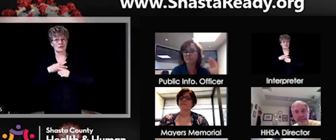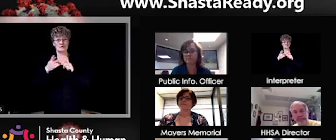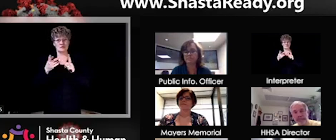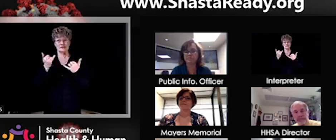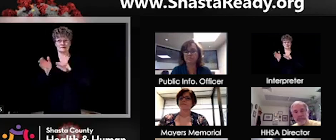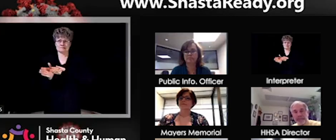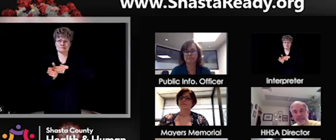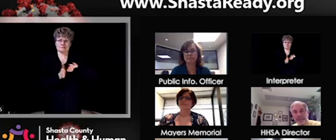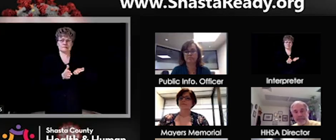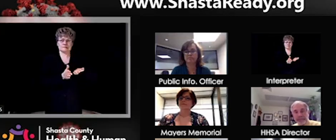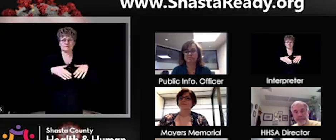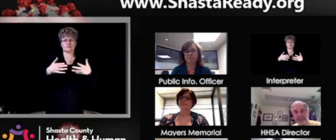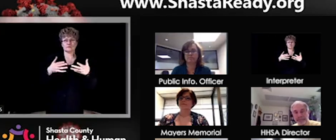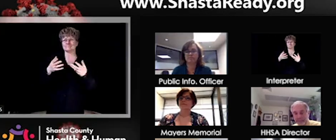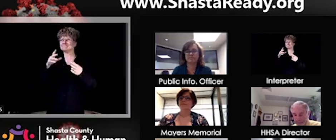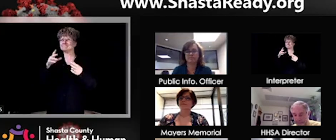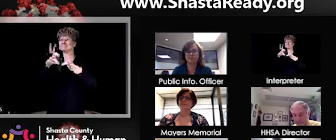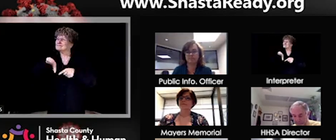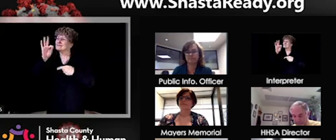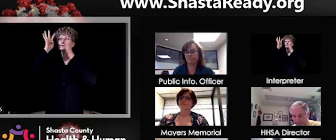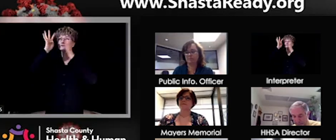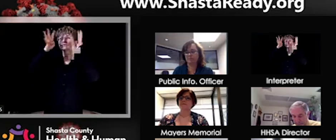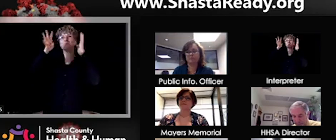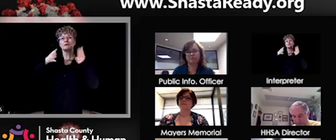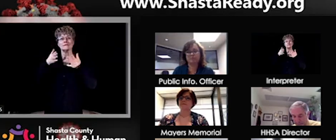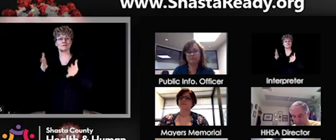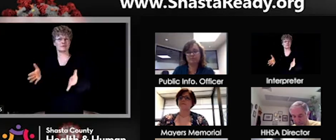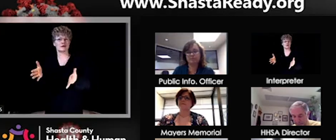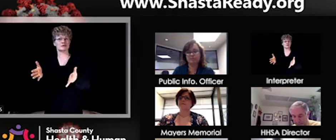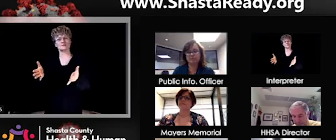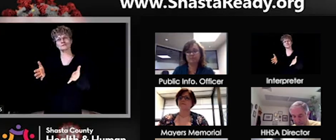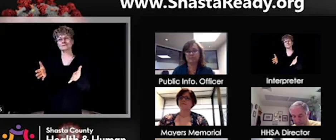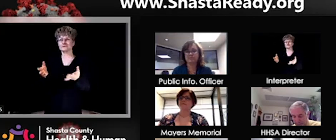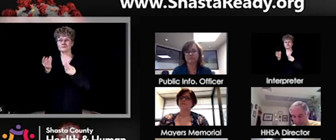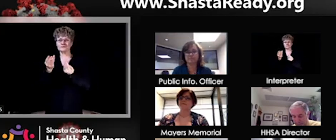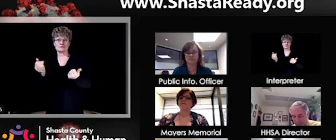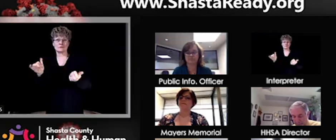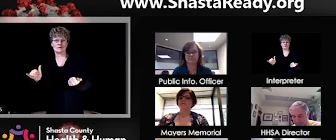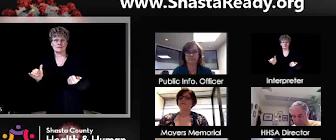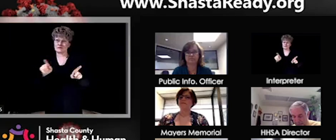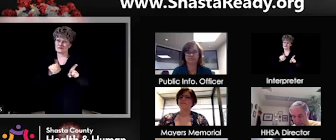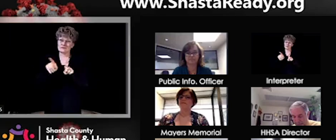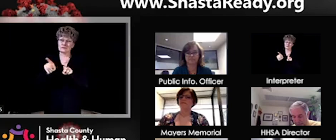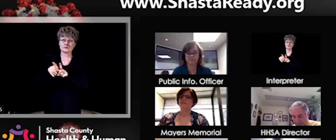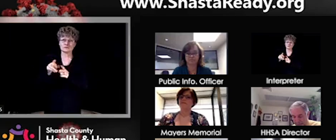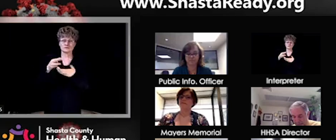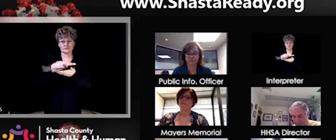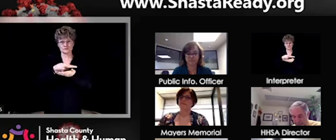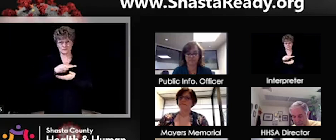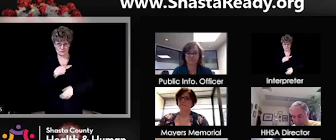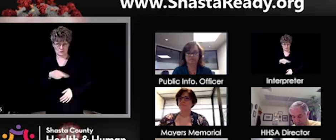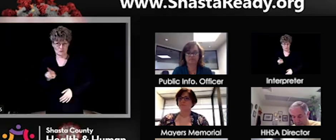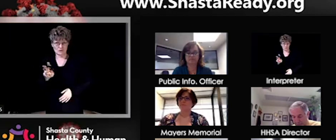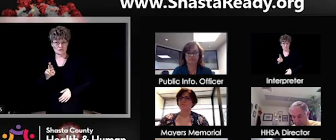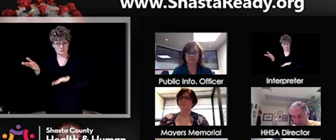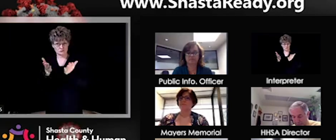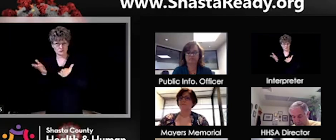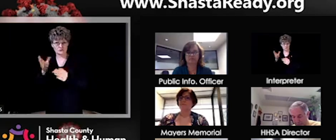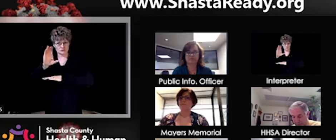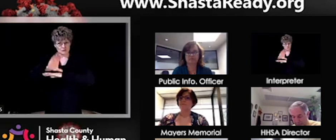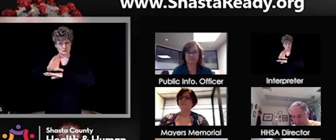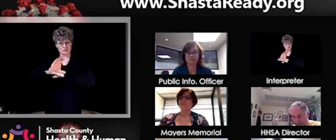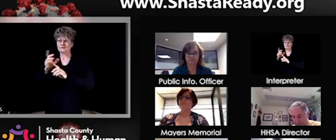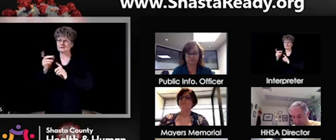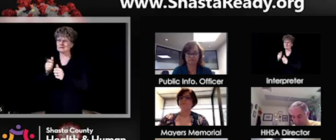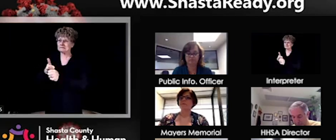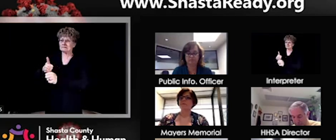holding off on going to in-person religious services or holding off or even deferring or doing differently, our graduation ceremonies,